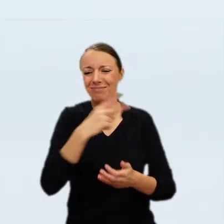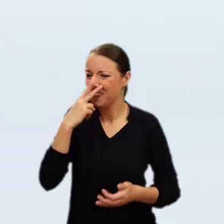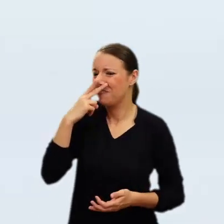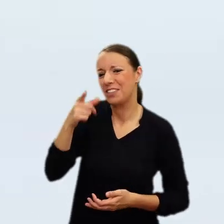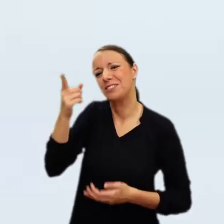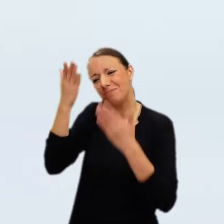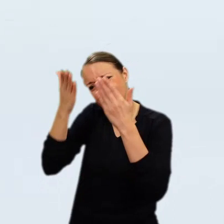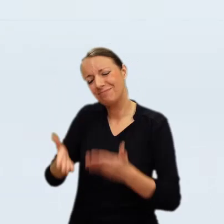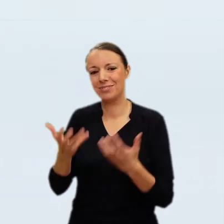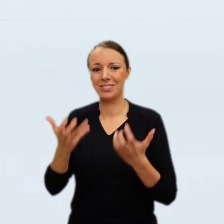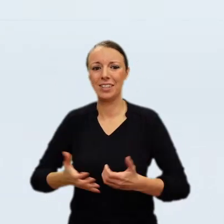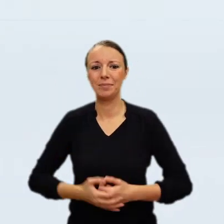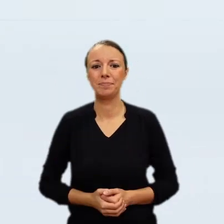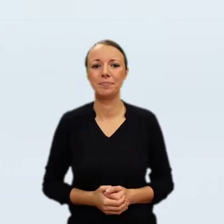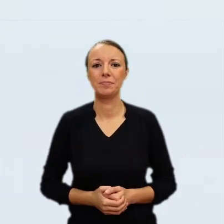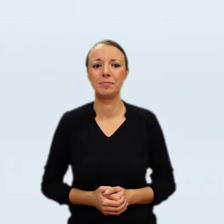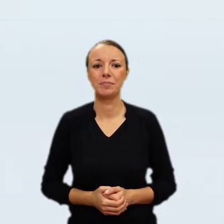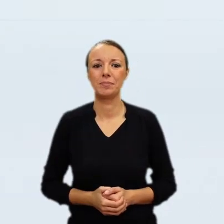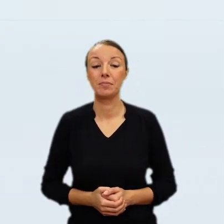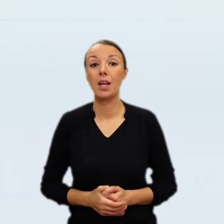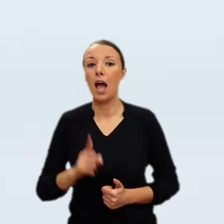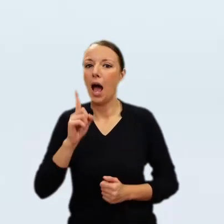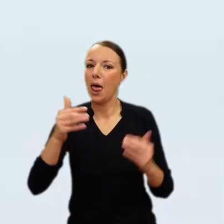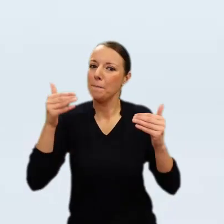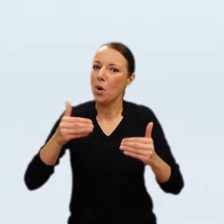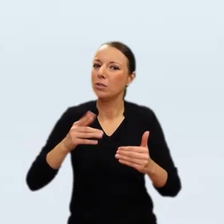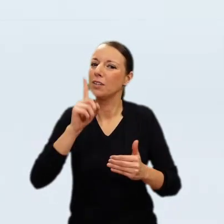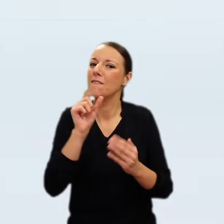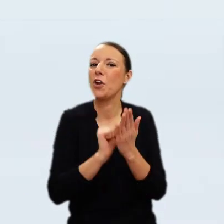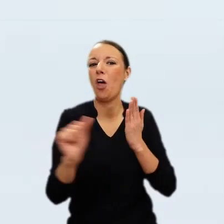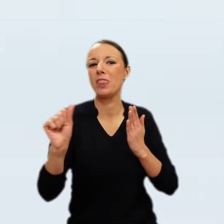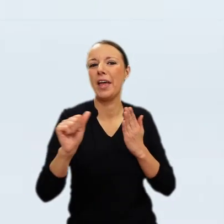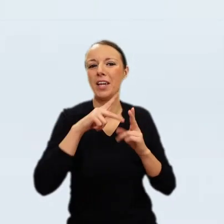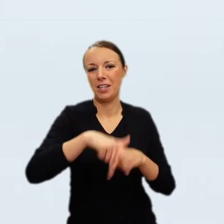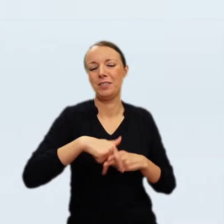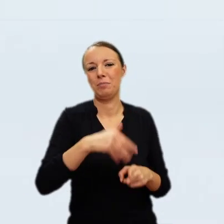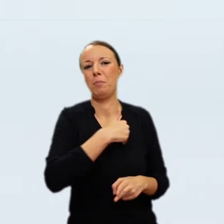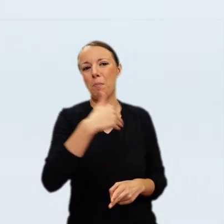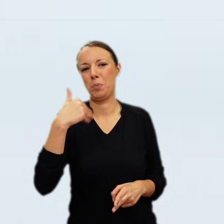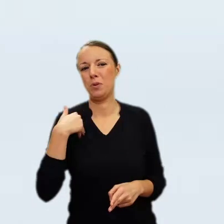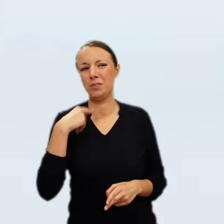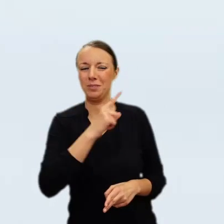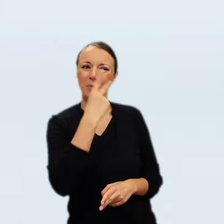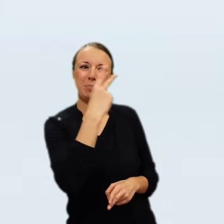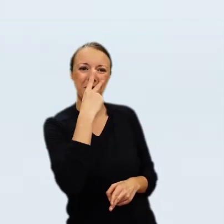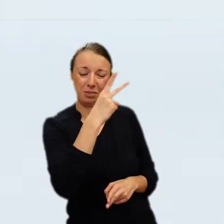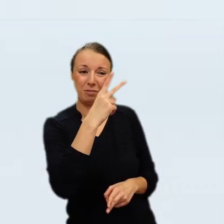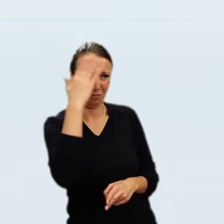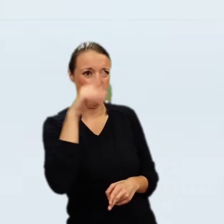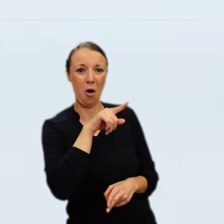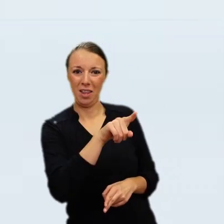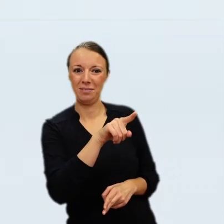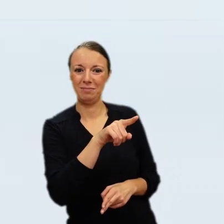to my stomach on the Traversera de Gracia in Barcelona partly because in your orange shirt you look like a better, happier St.